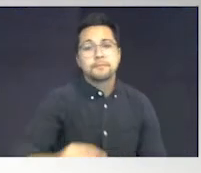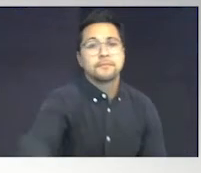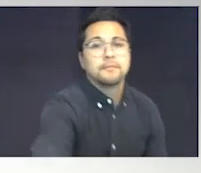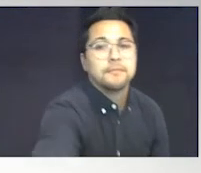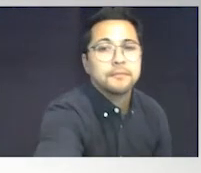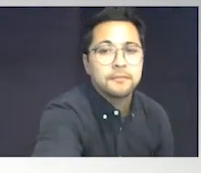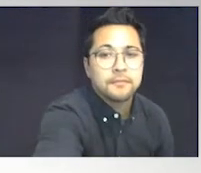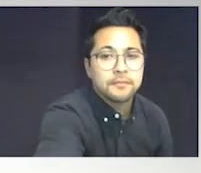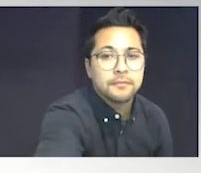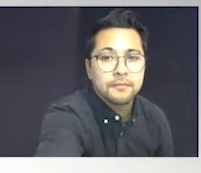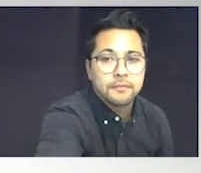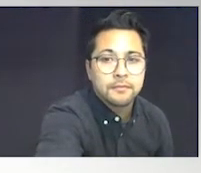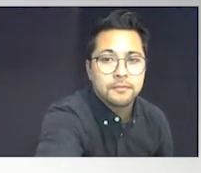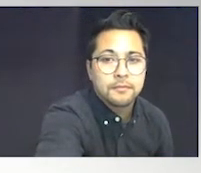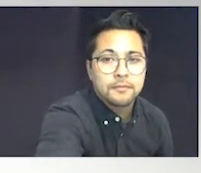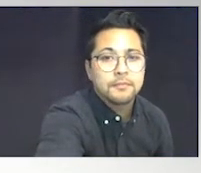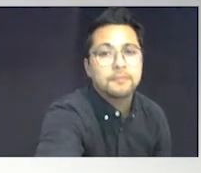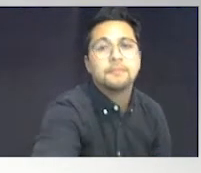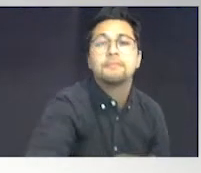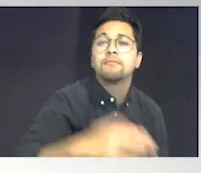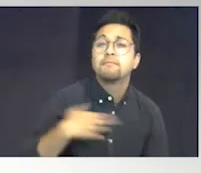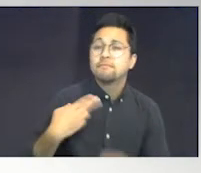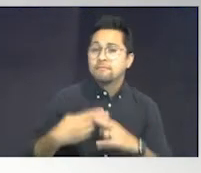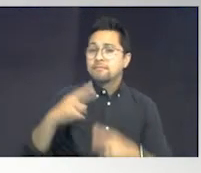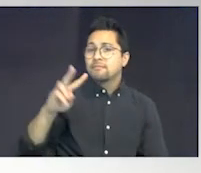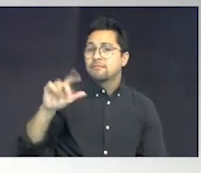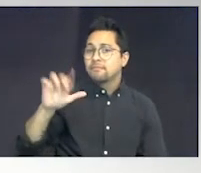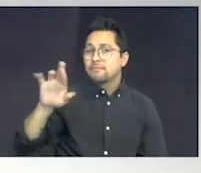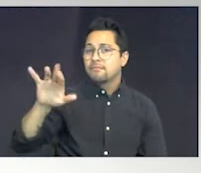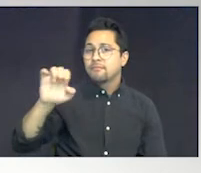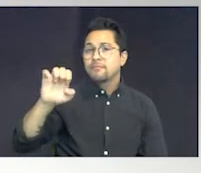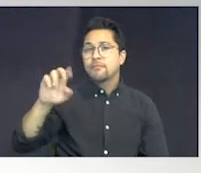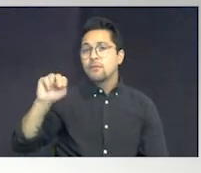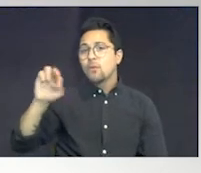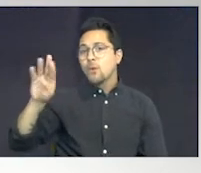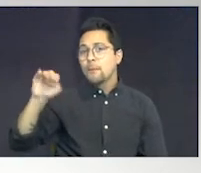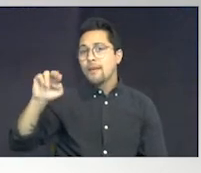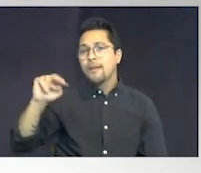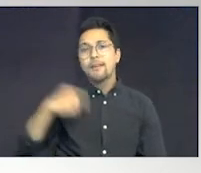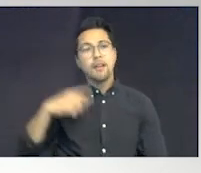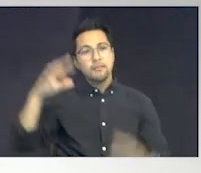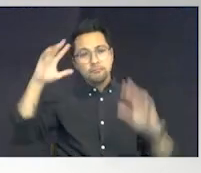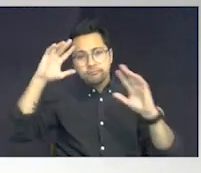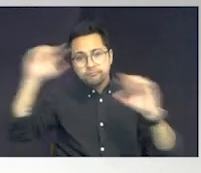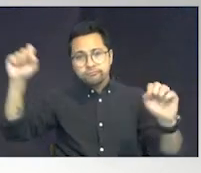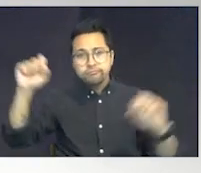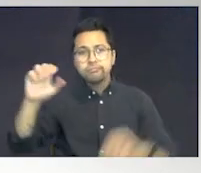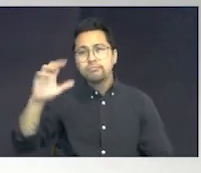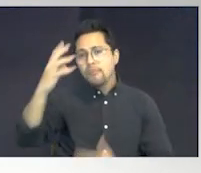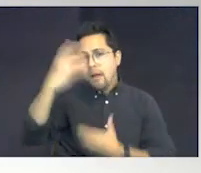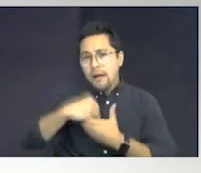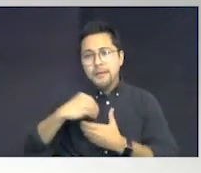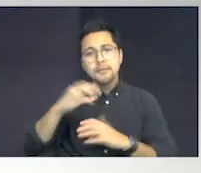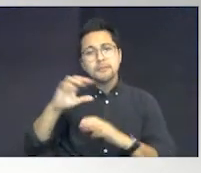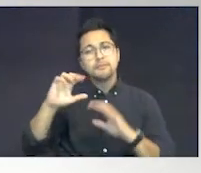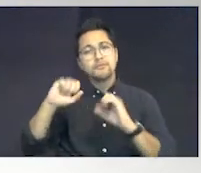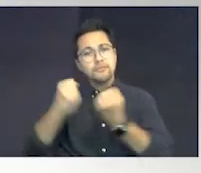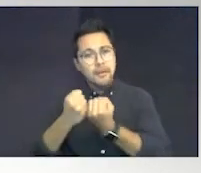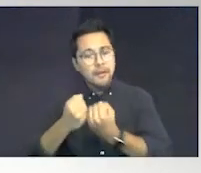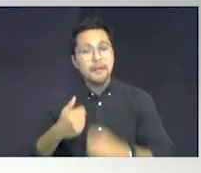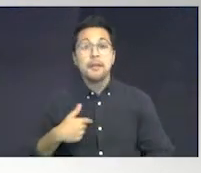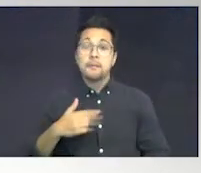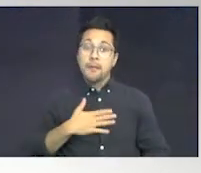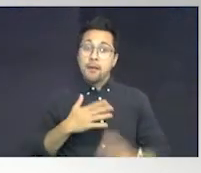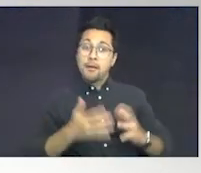My name is Donna Lorman. I'm the president of the Autism Society of Great Orlando. My bigger and most important job is being mom to this gentleman